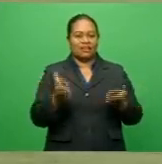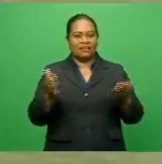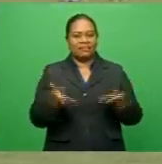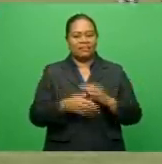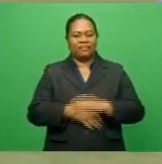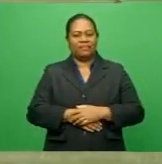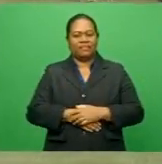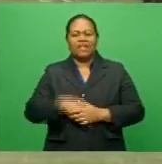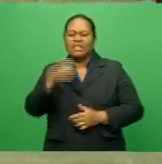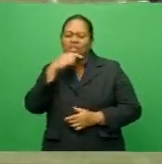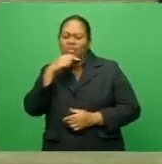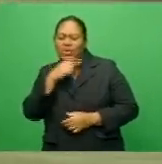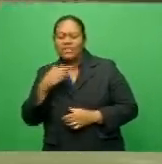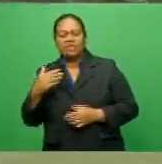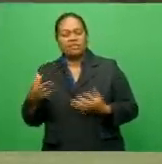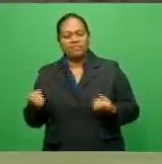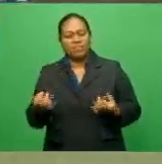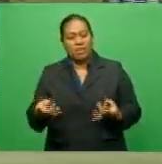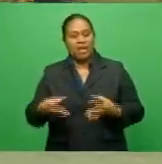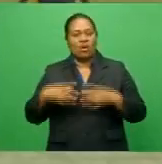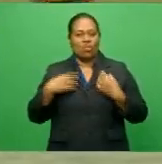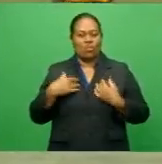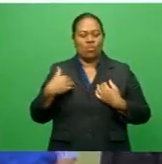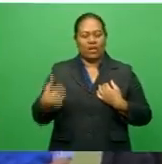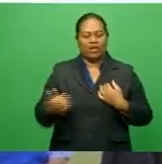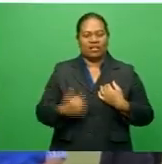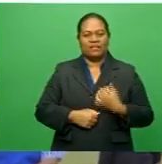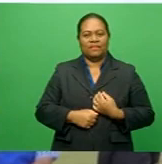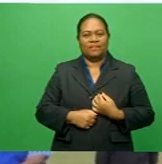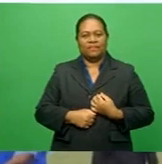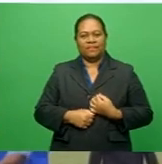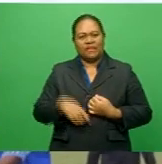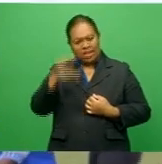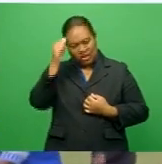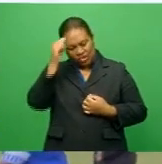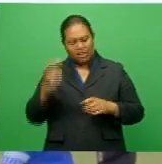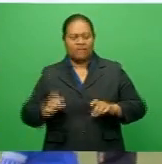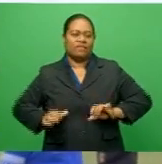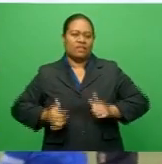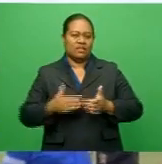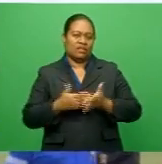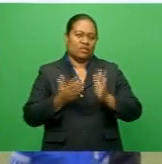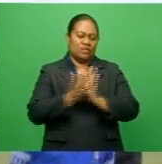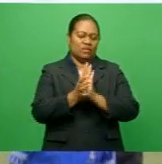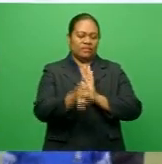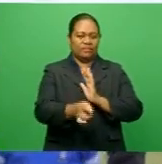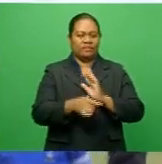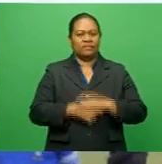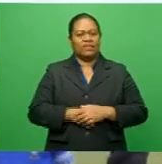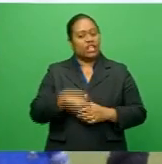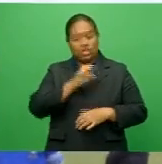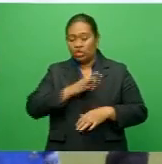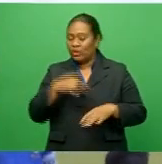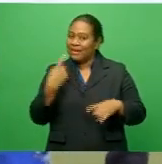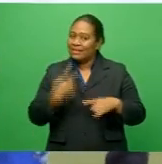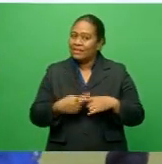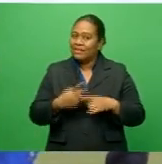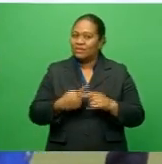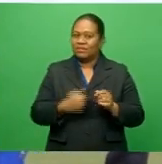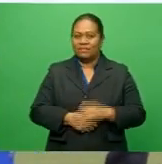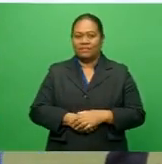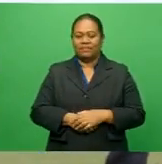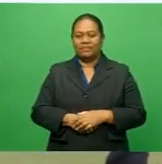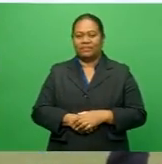prepared very well, even though we'll finish off with a fizzy fake and then move on to the school. But I think there's no excuse, being with all the